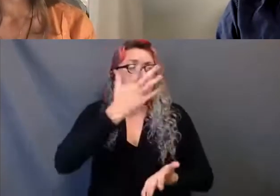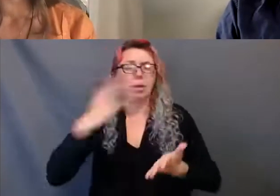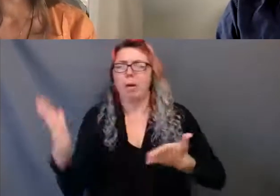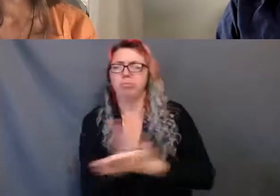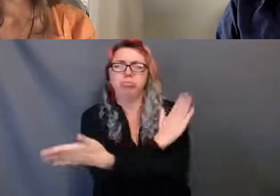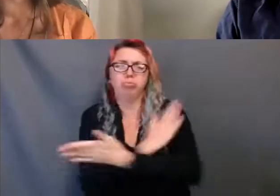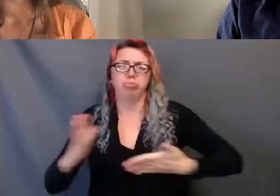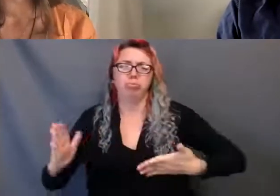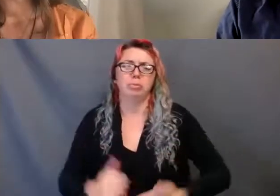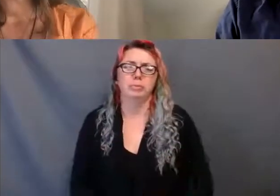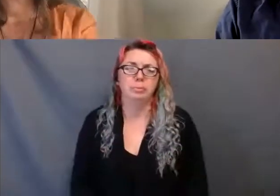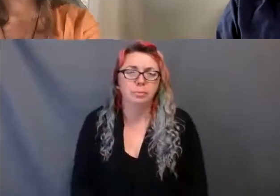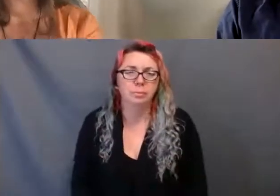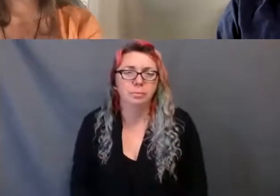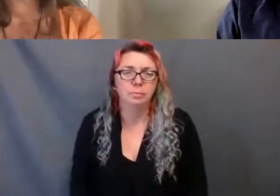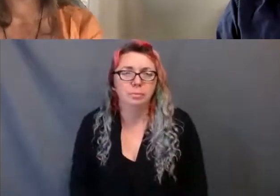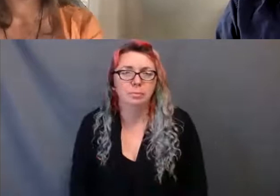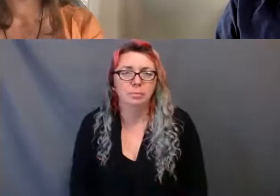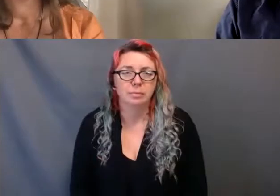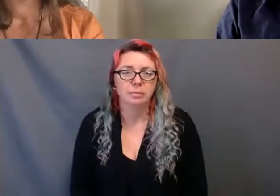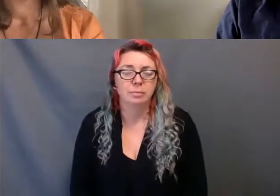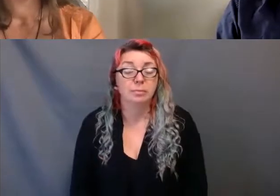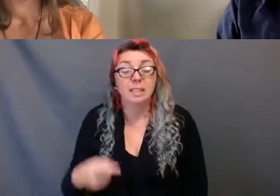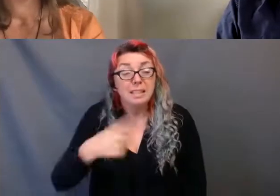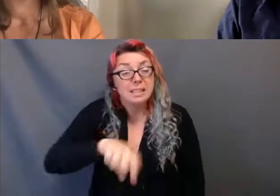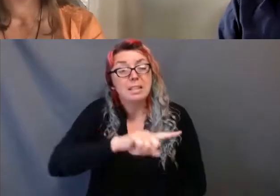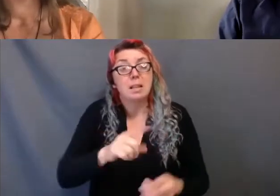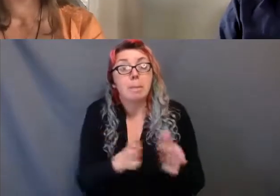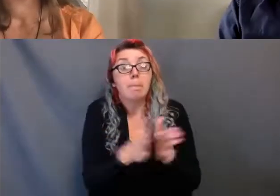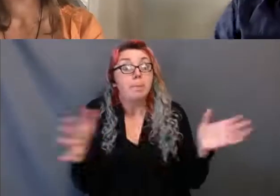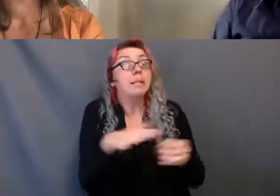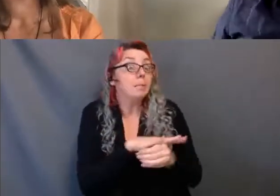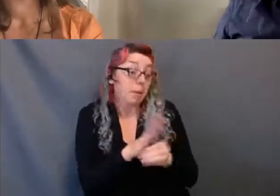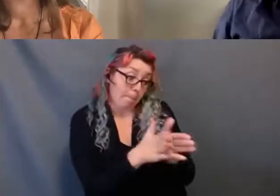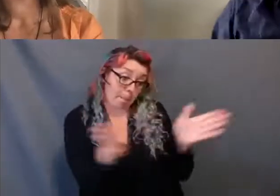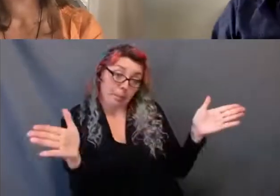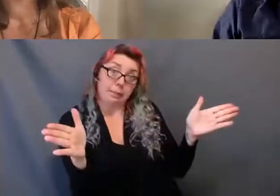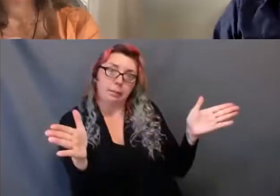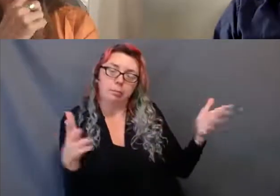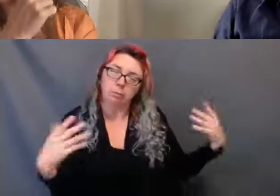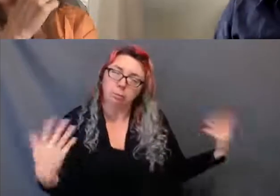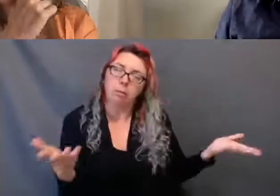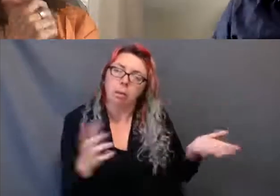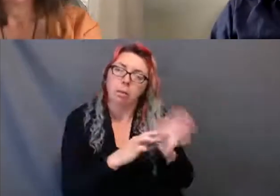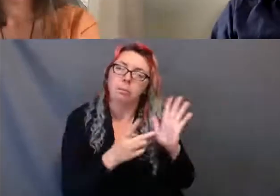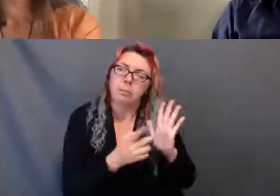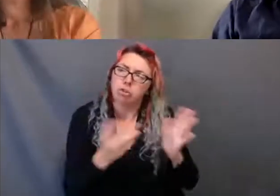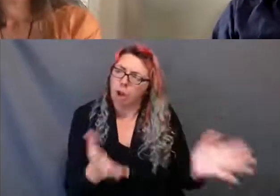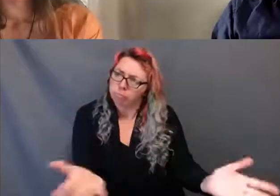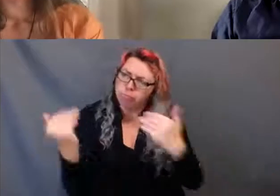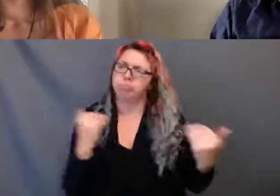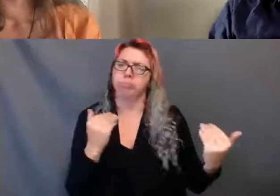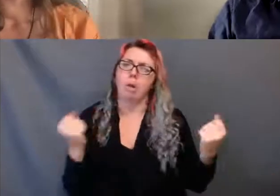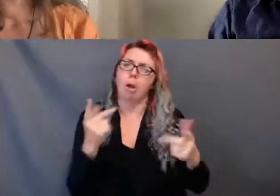the ceilings for Christ's sake. We should be making these public spaces public. And that means representation on the stage and within the halls of